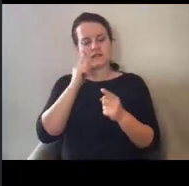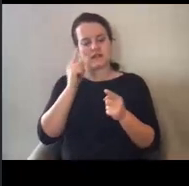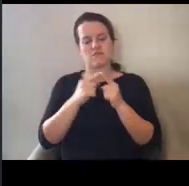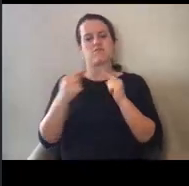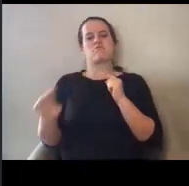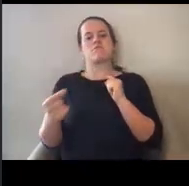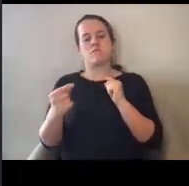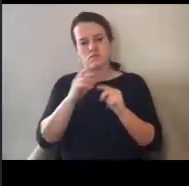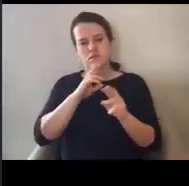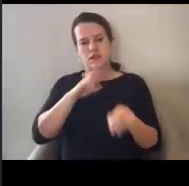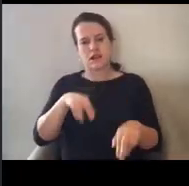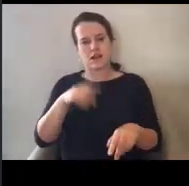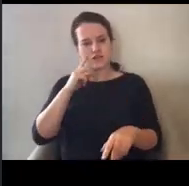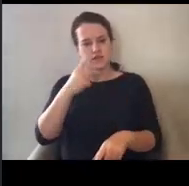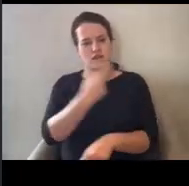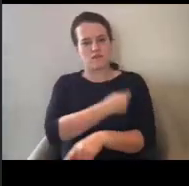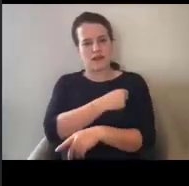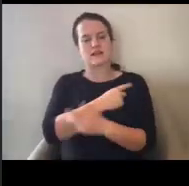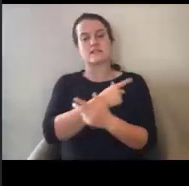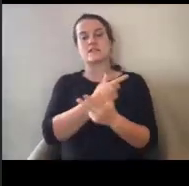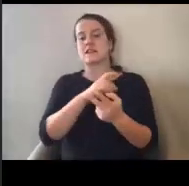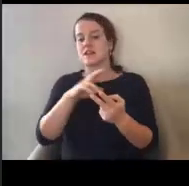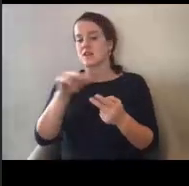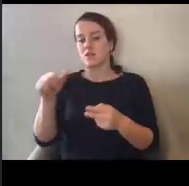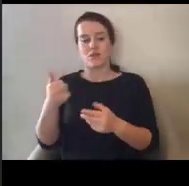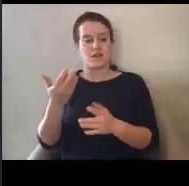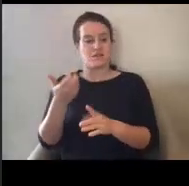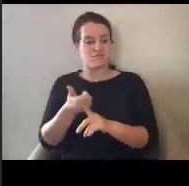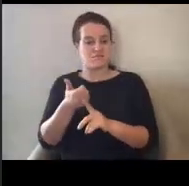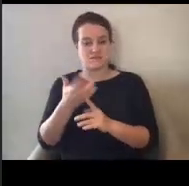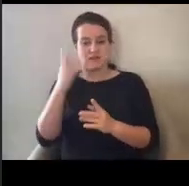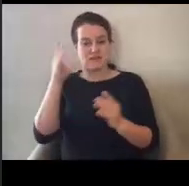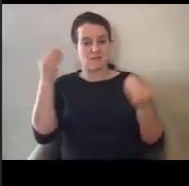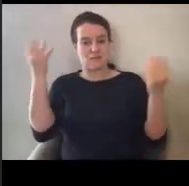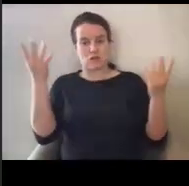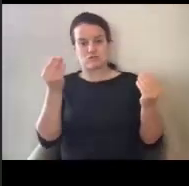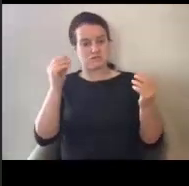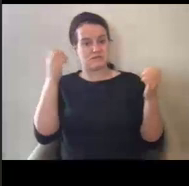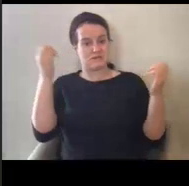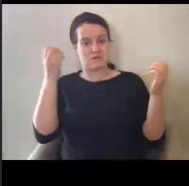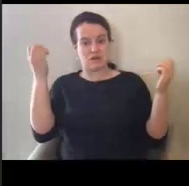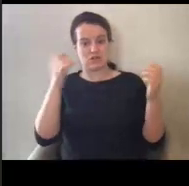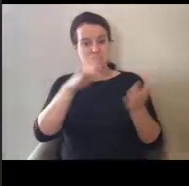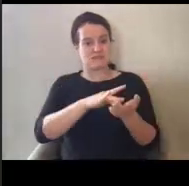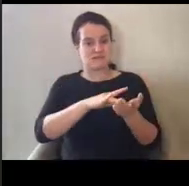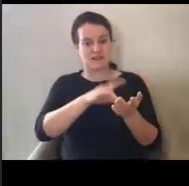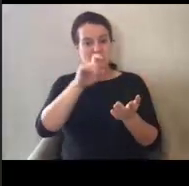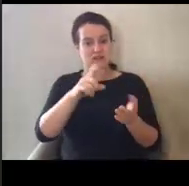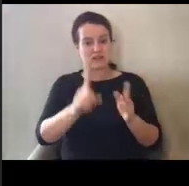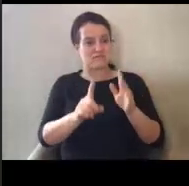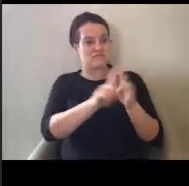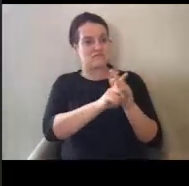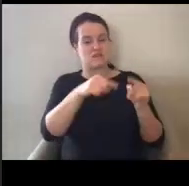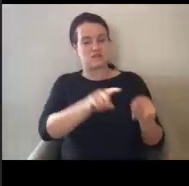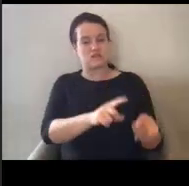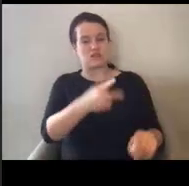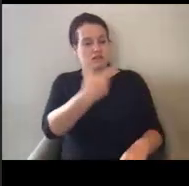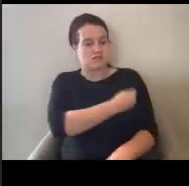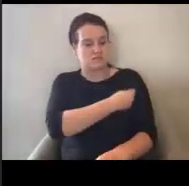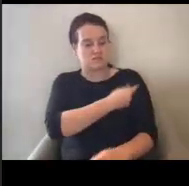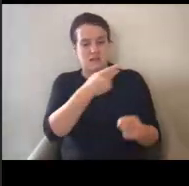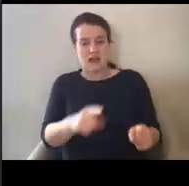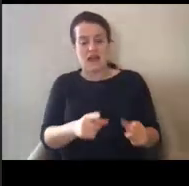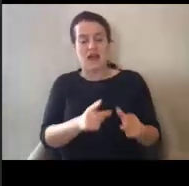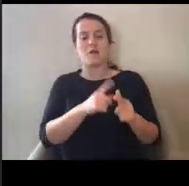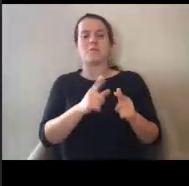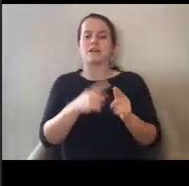to the vaccination or otherwise has some sort of emergency medical need that arises in the administration of the vaccine, um,